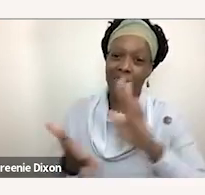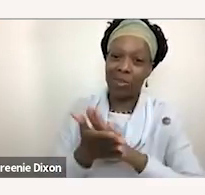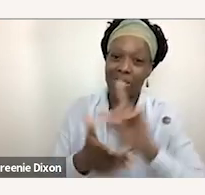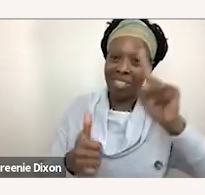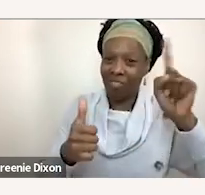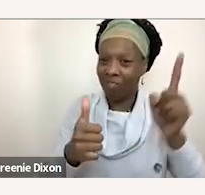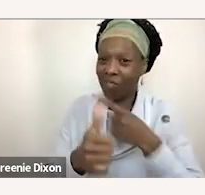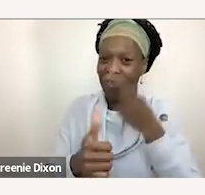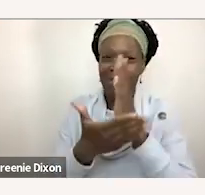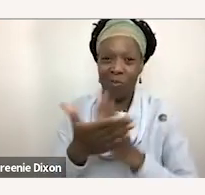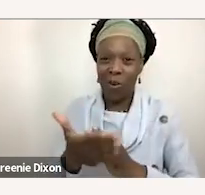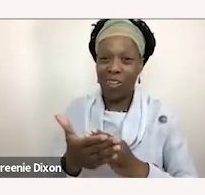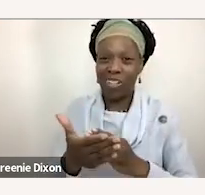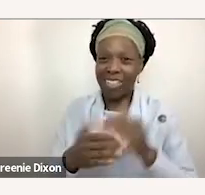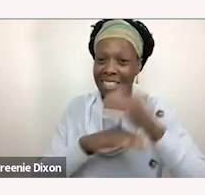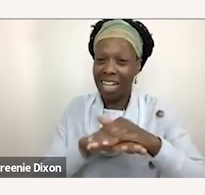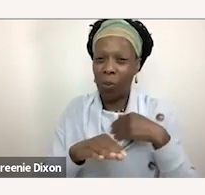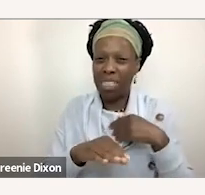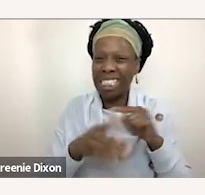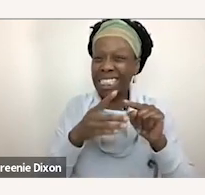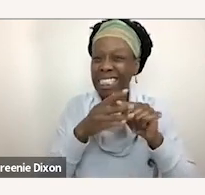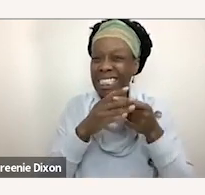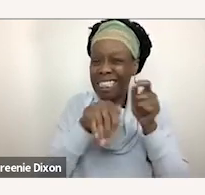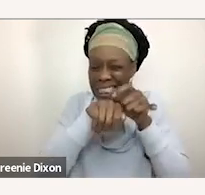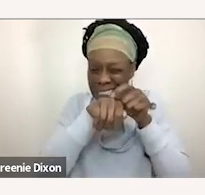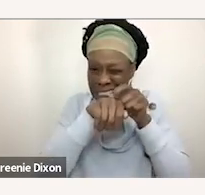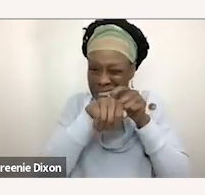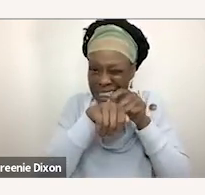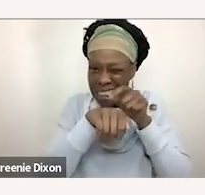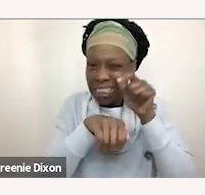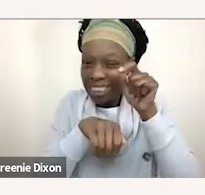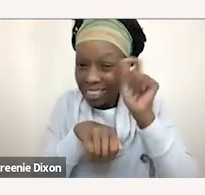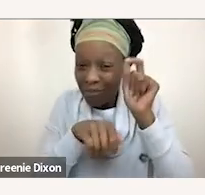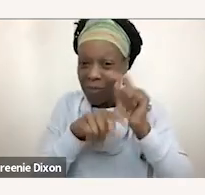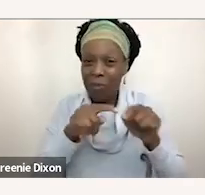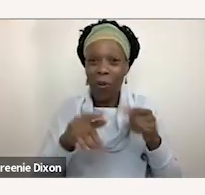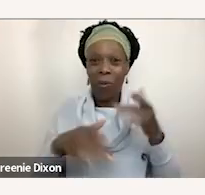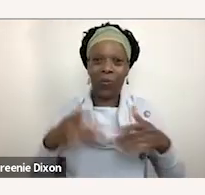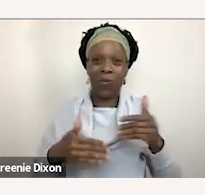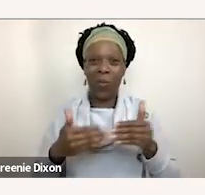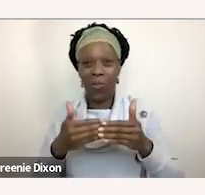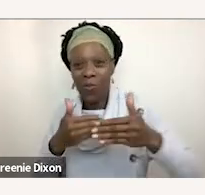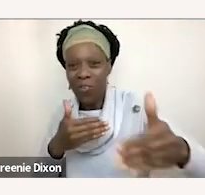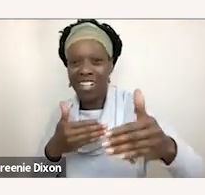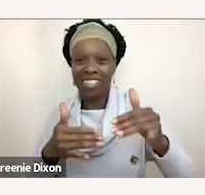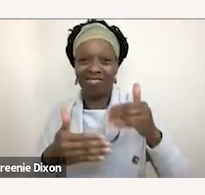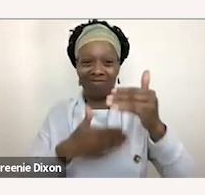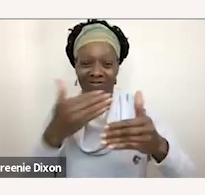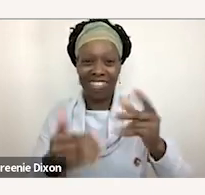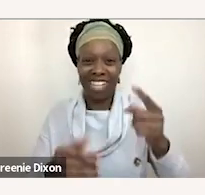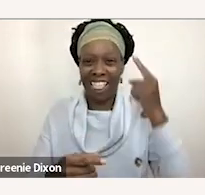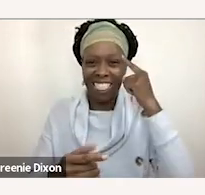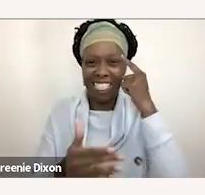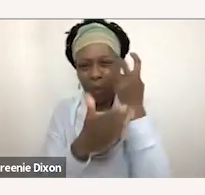so we just dipped our toes in tonight and we can't wait for um the rest of the series of these webinars and to really think about and to dive